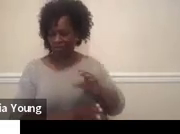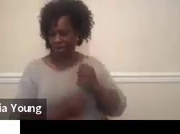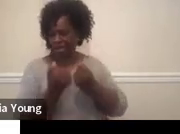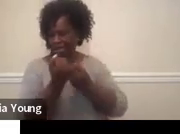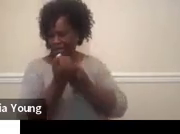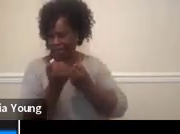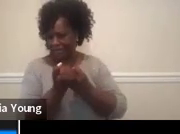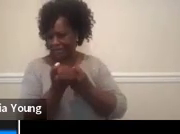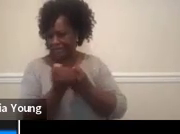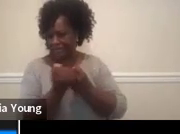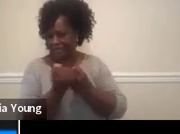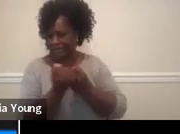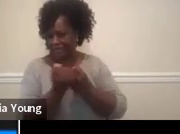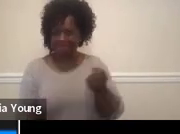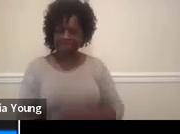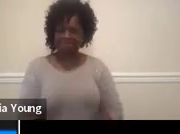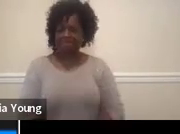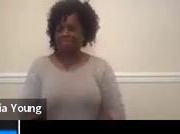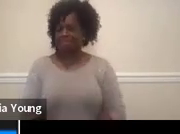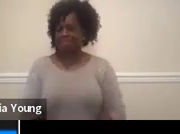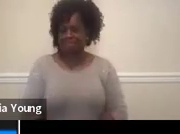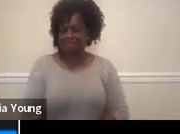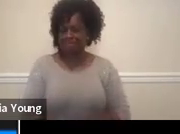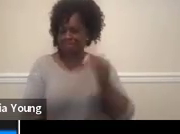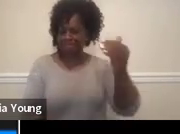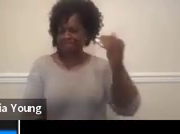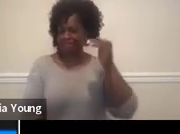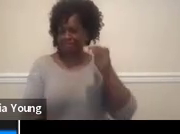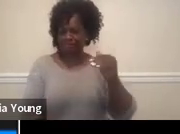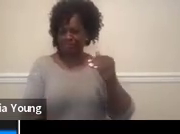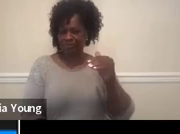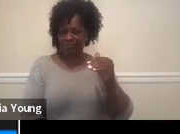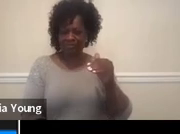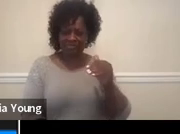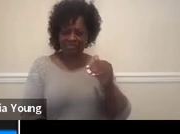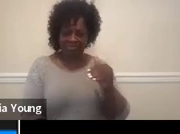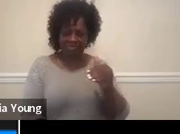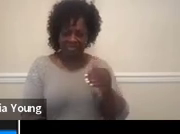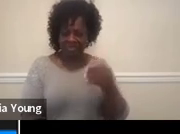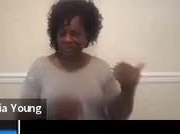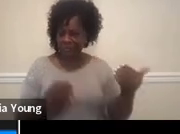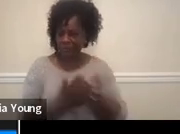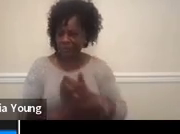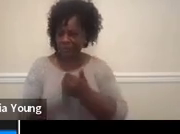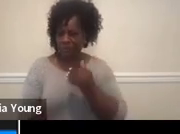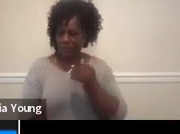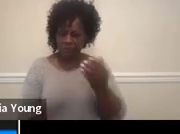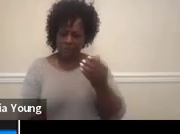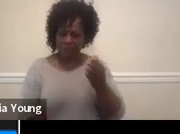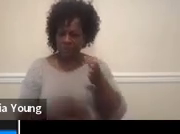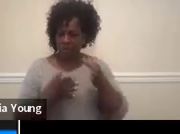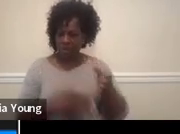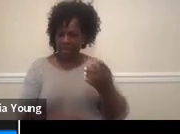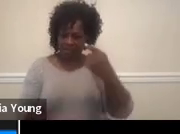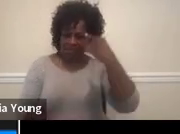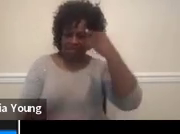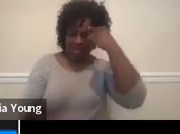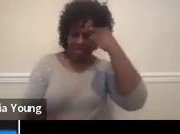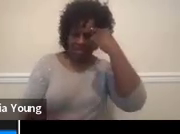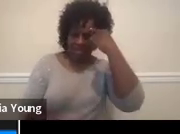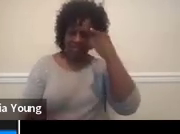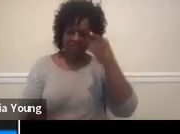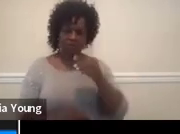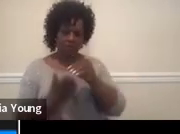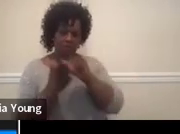resources. And here we go. Here it is. It's a new way of thinking, a guide for students with disabilities